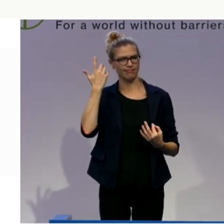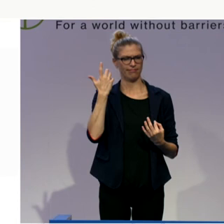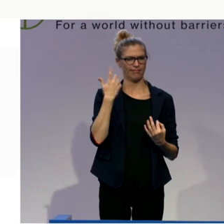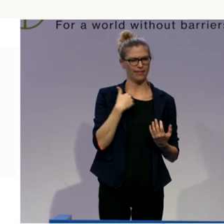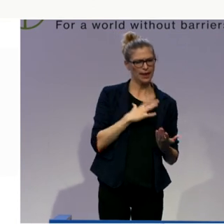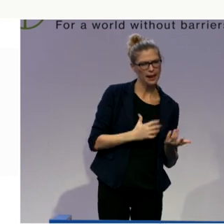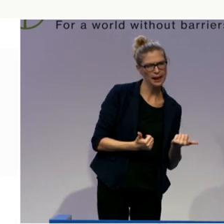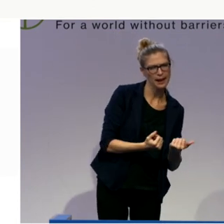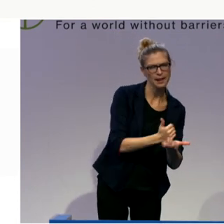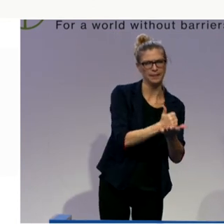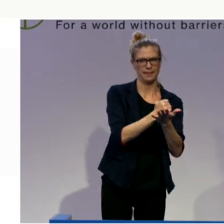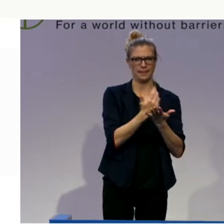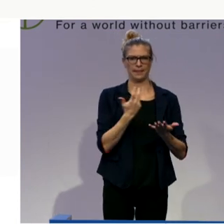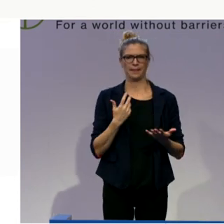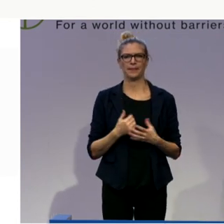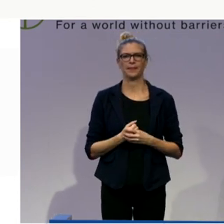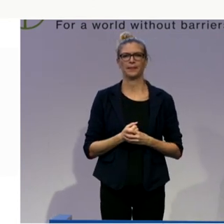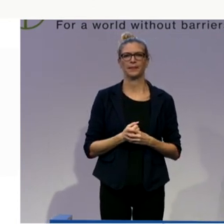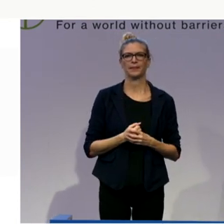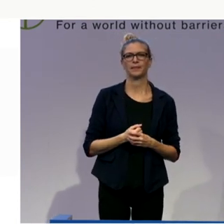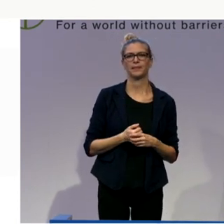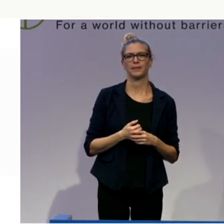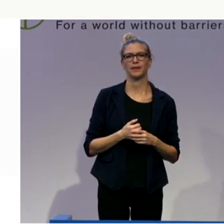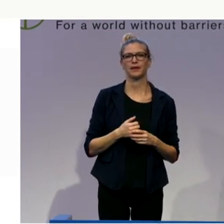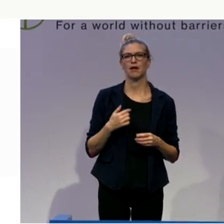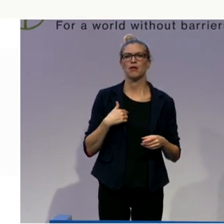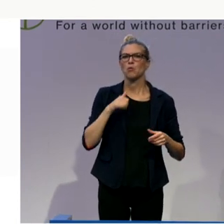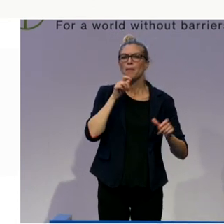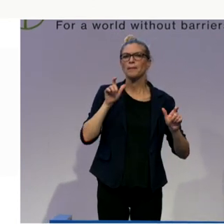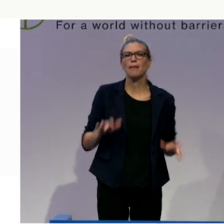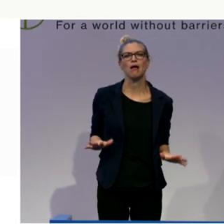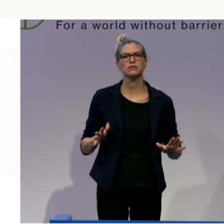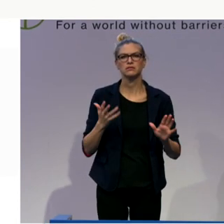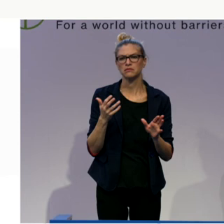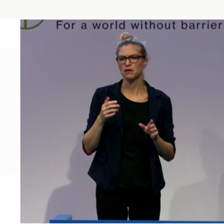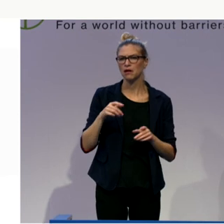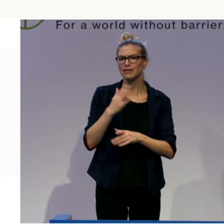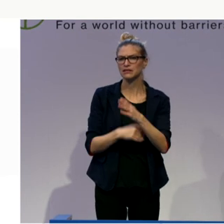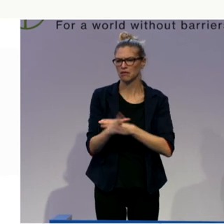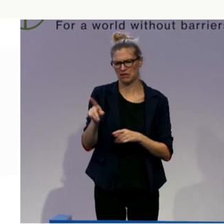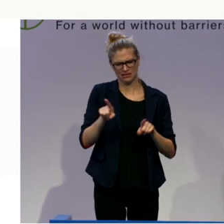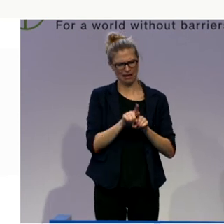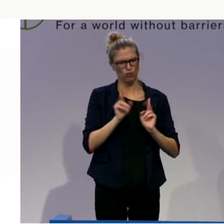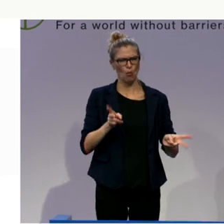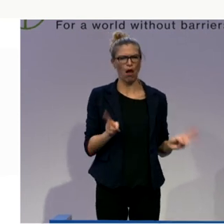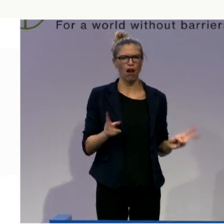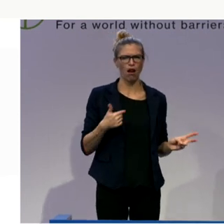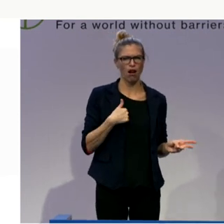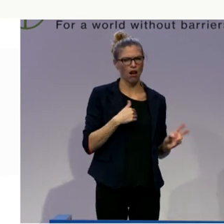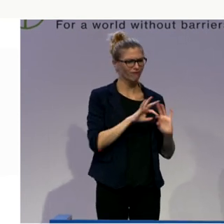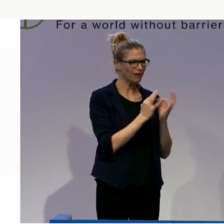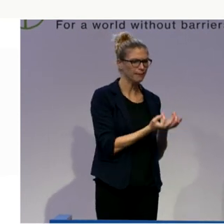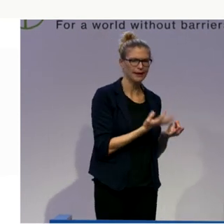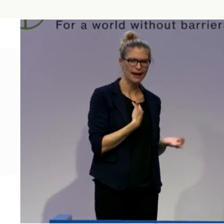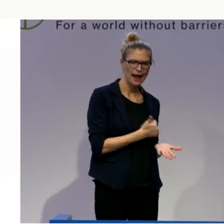in our private non-disabled person, if you want to help somebody else, our children or my wife, then I could opt